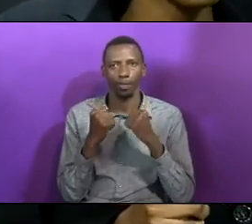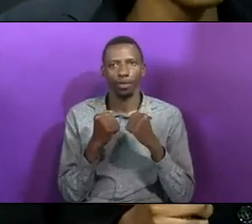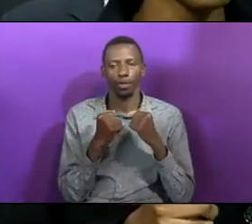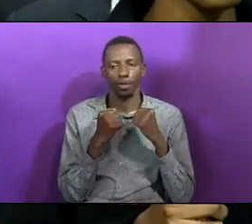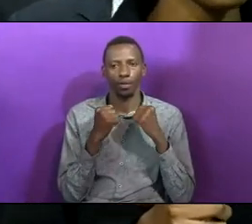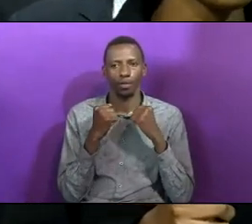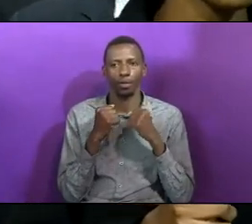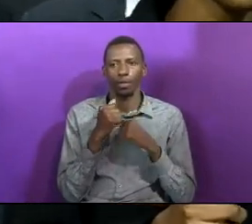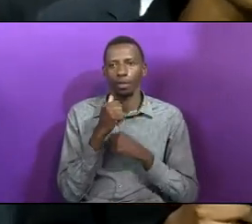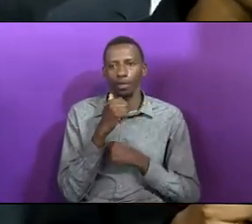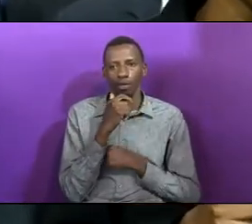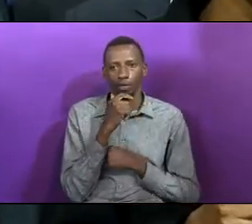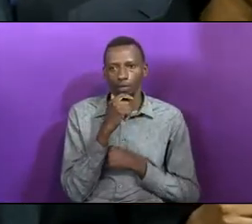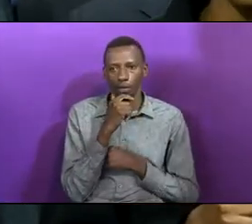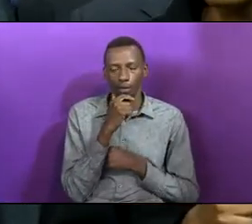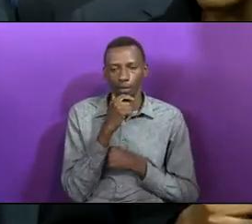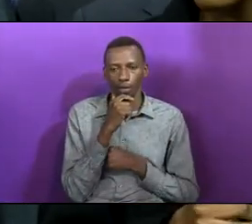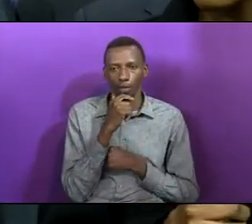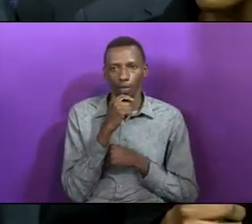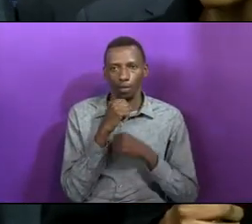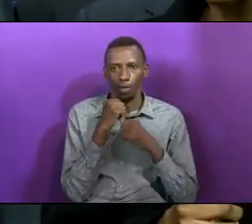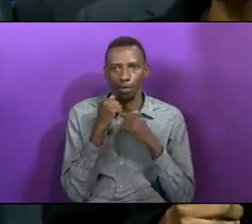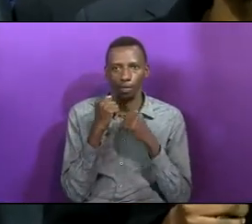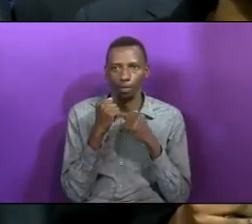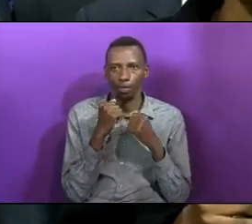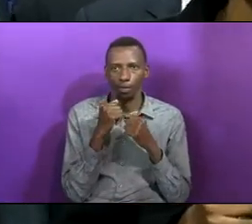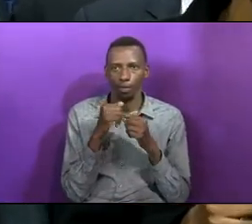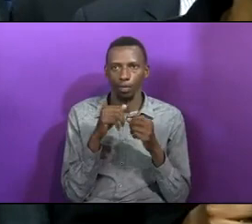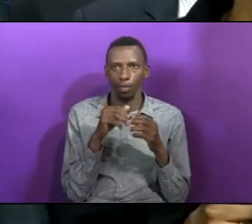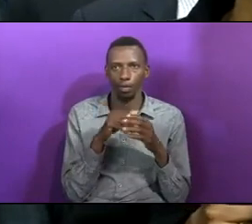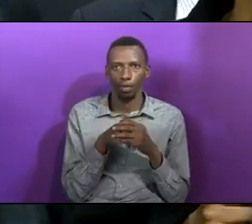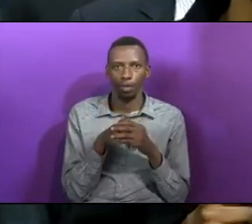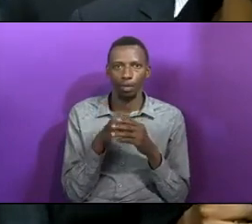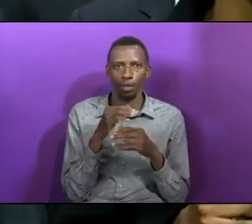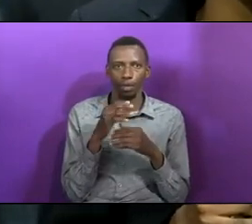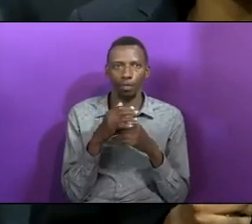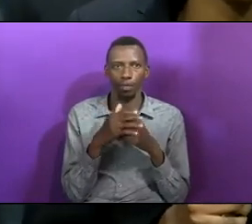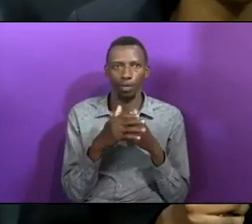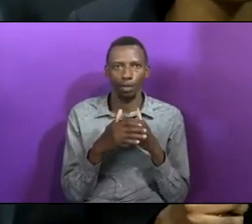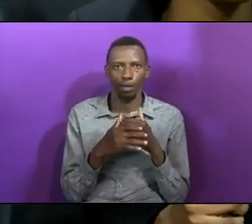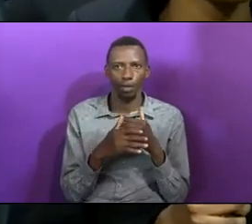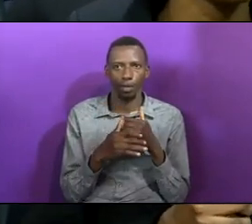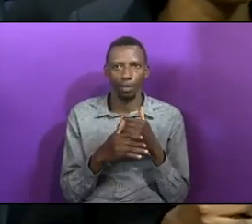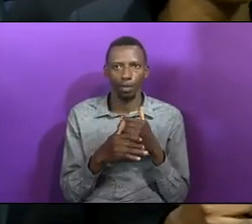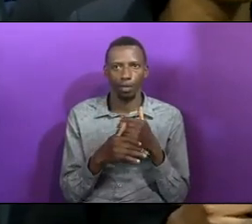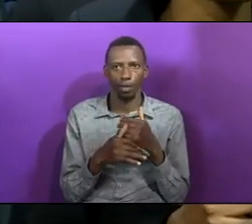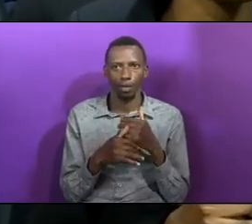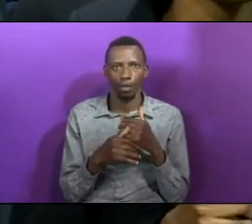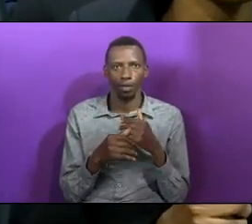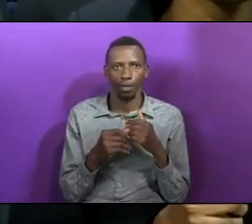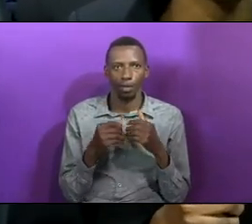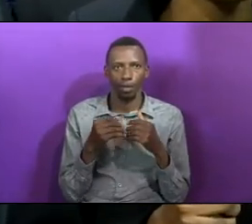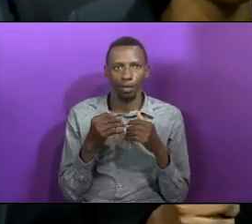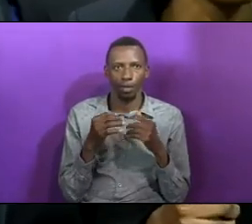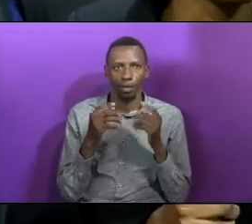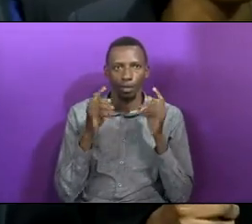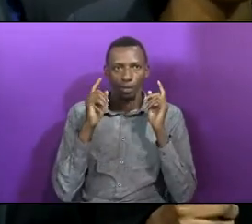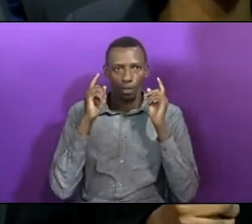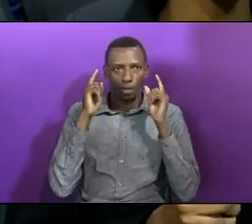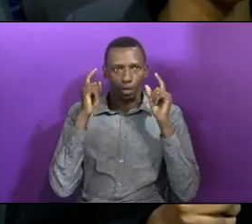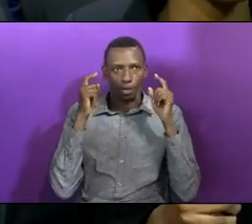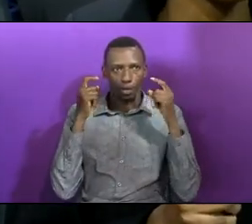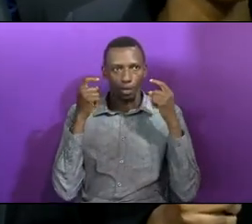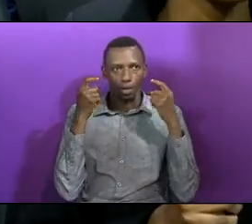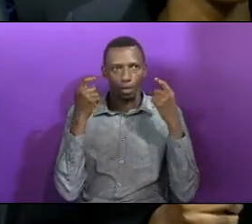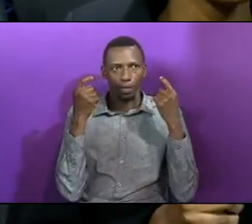there is power. And the walking power. Bless me. the blood. In the blood. That I may